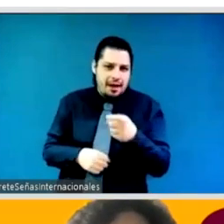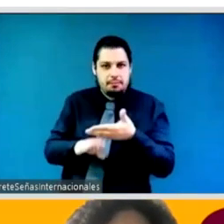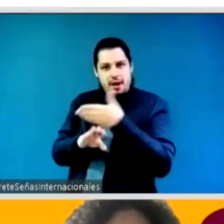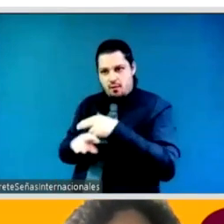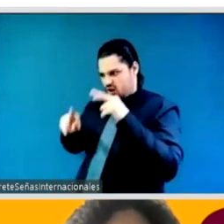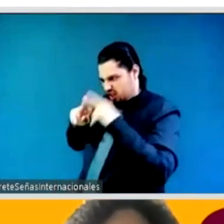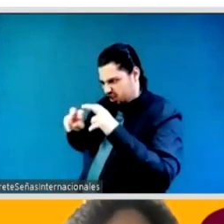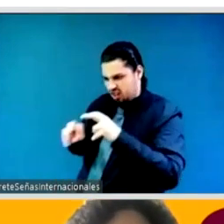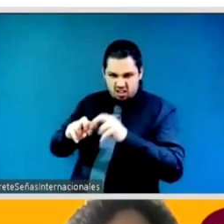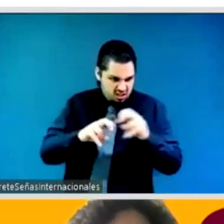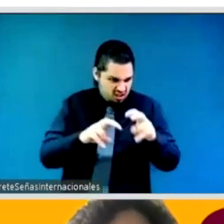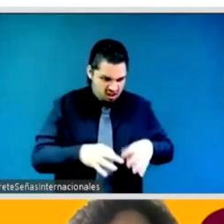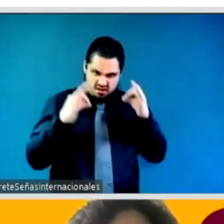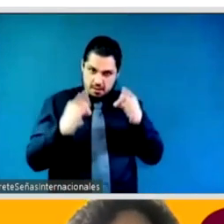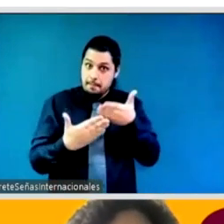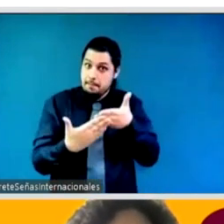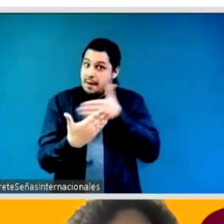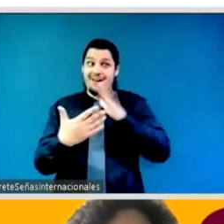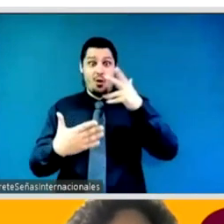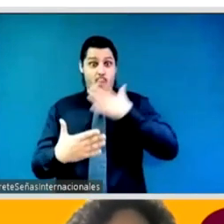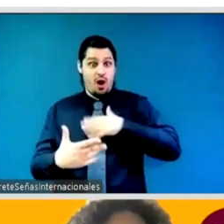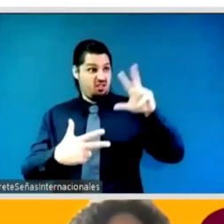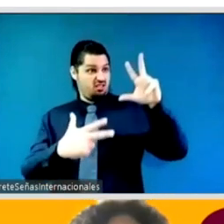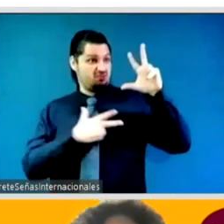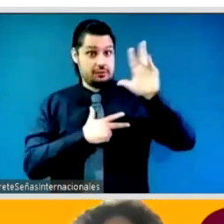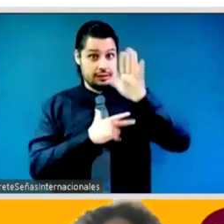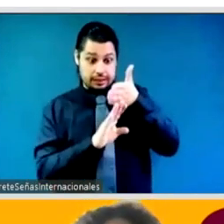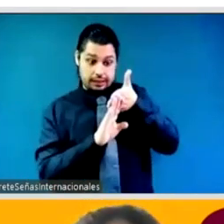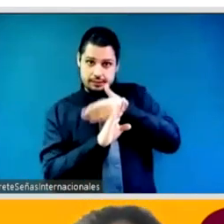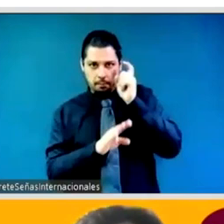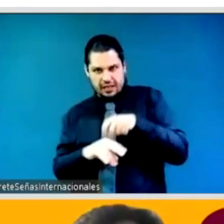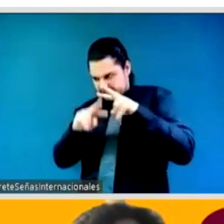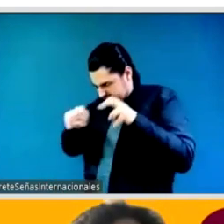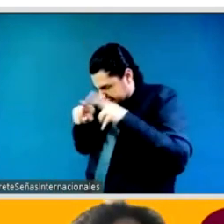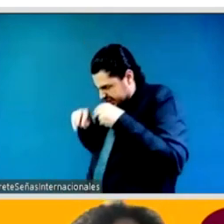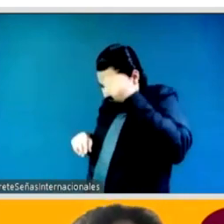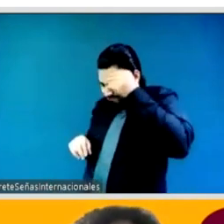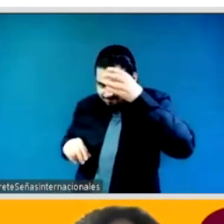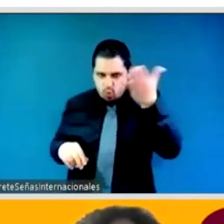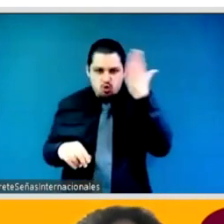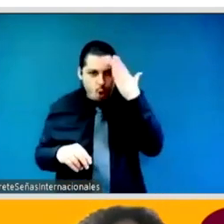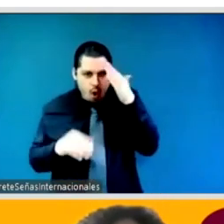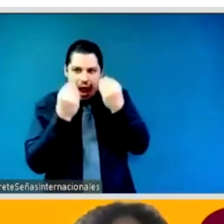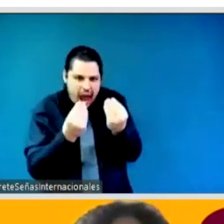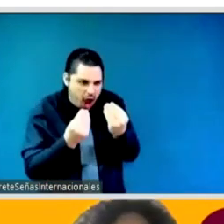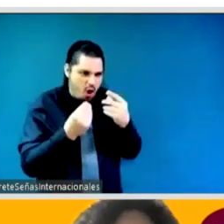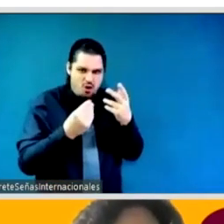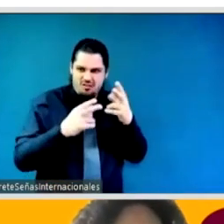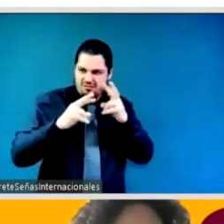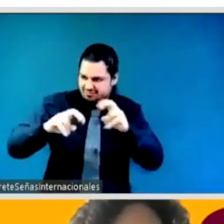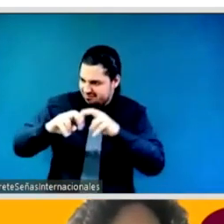we can still hear you kesenya you were speaking about the change within can you hear me just the change external